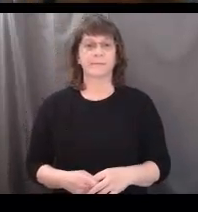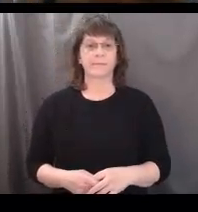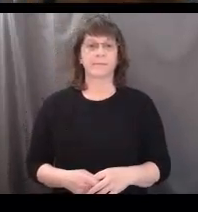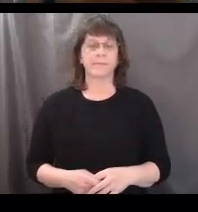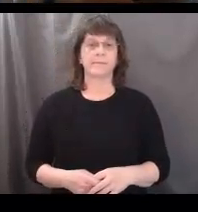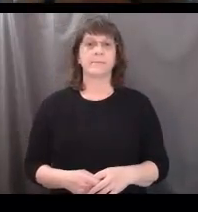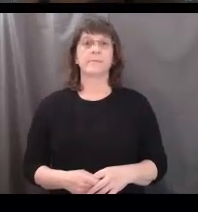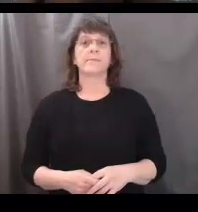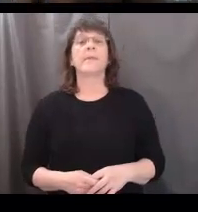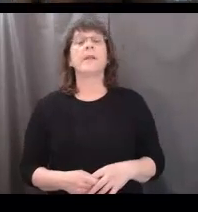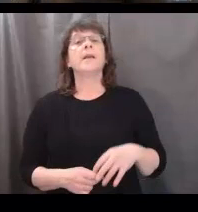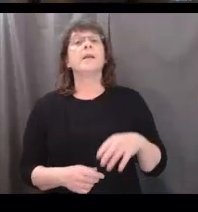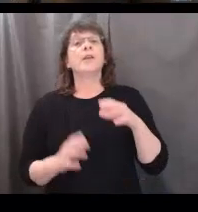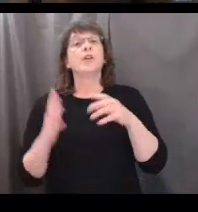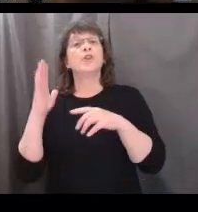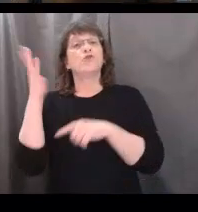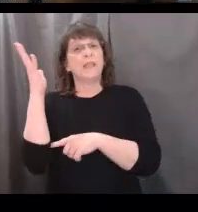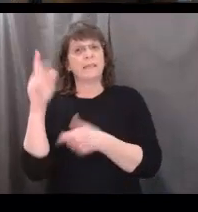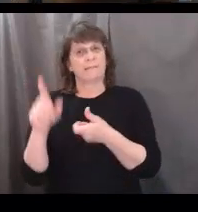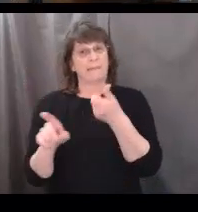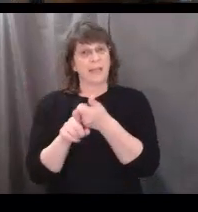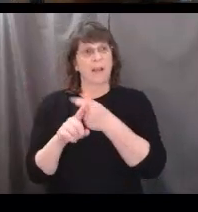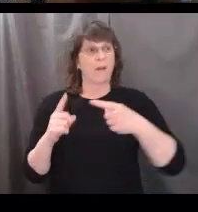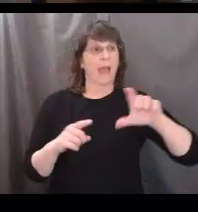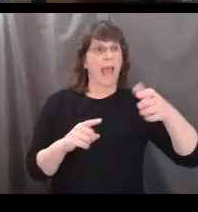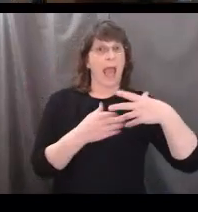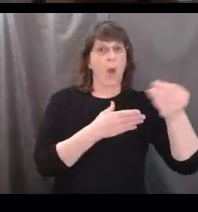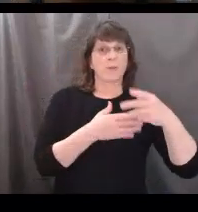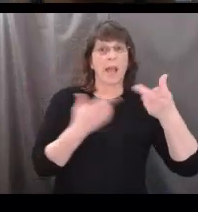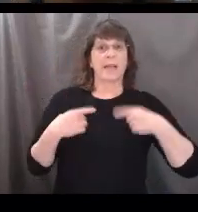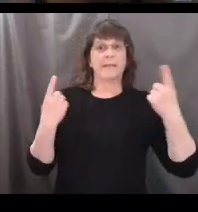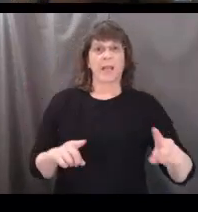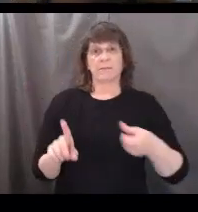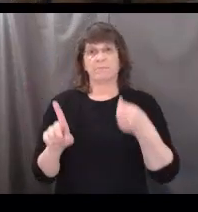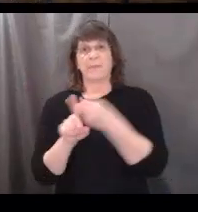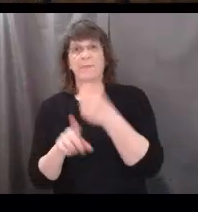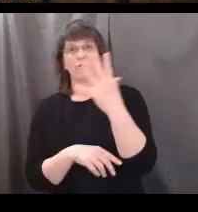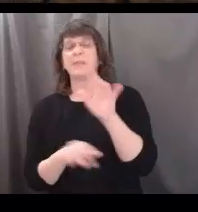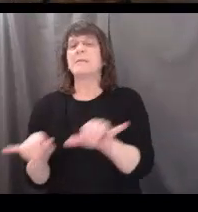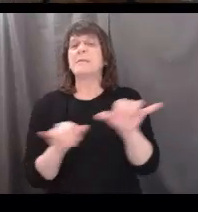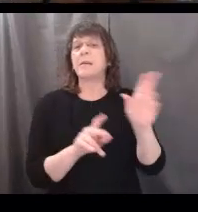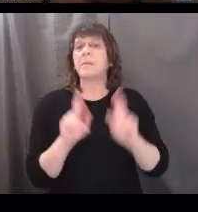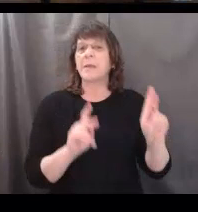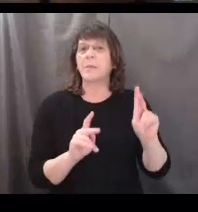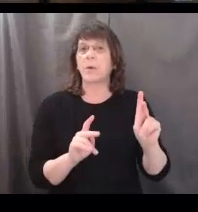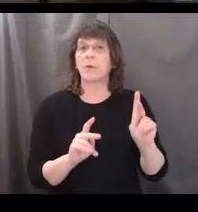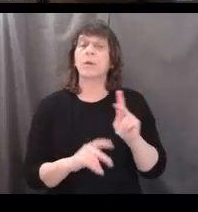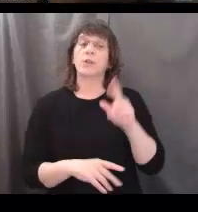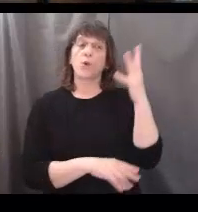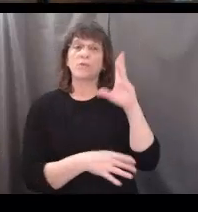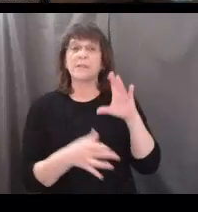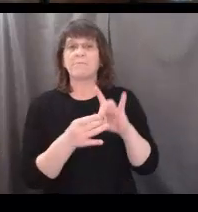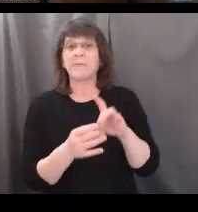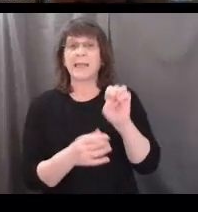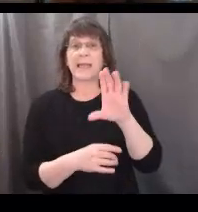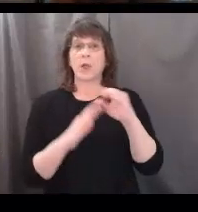Like humans, trees are impacted by outside events in their environment. They are connected to the ecosystem around